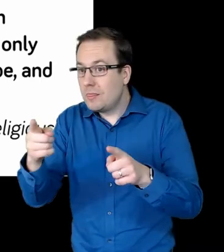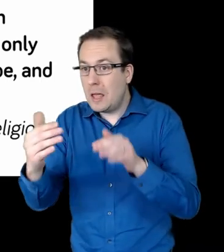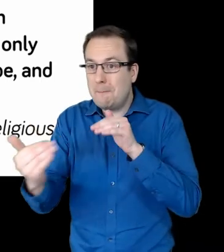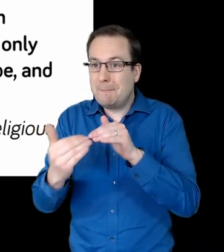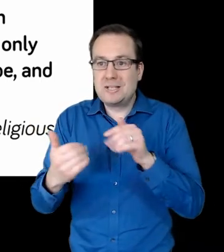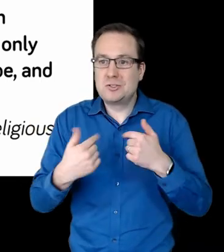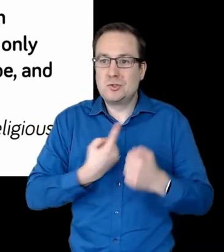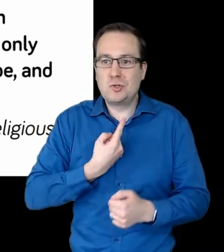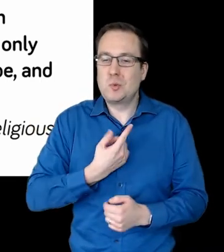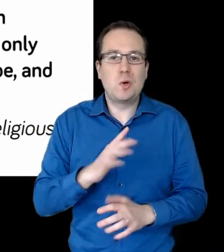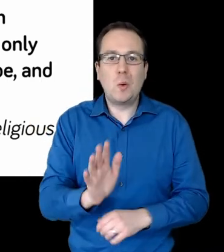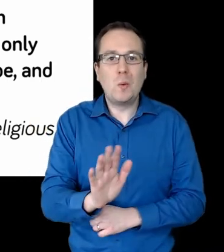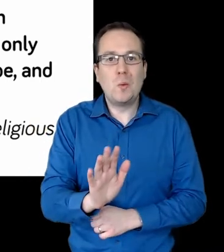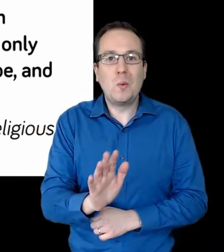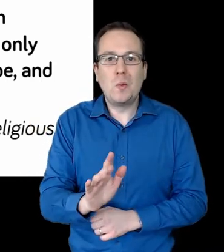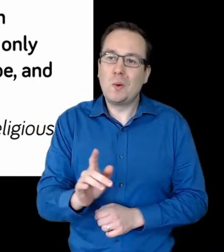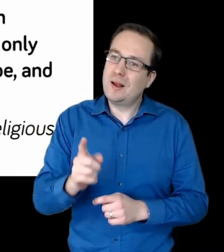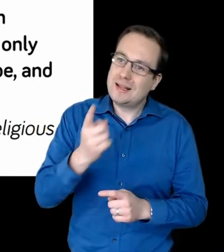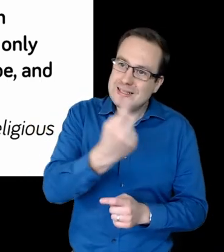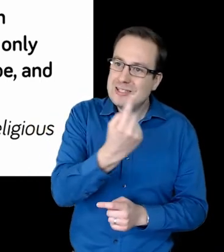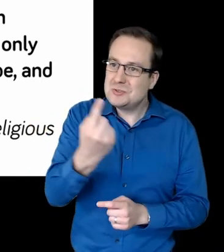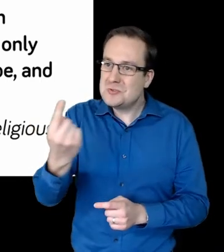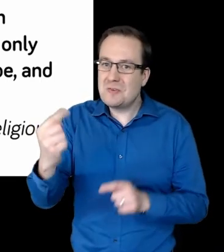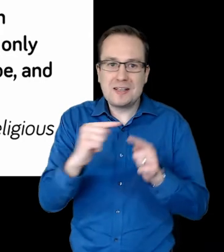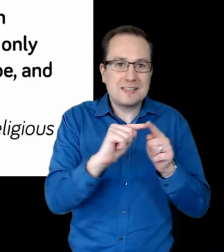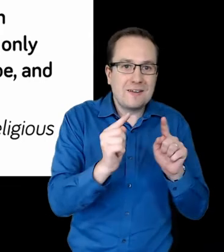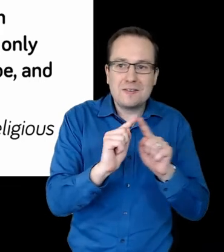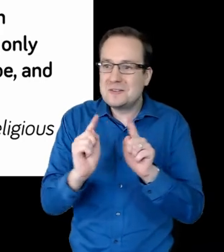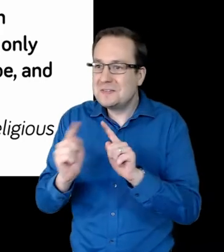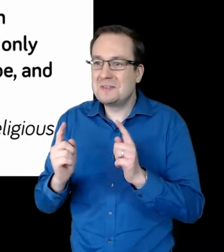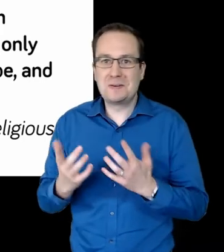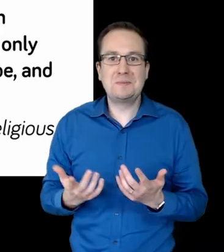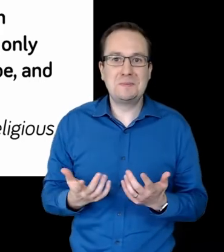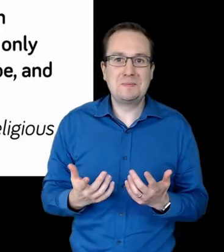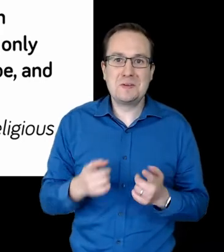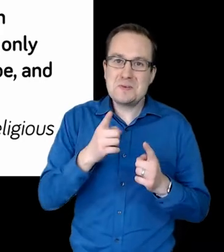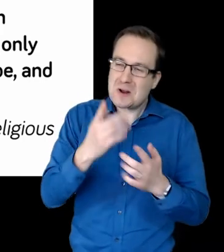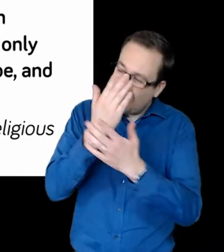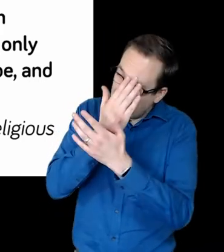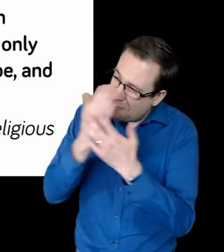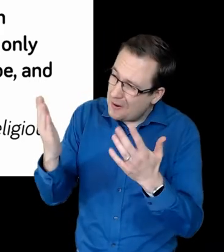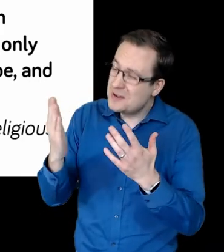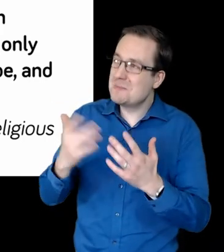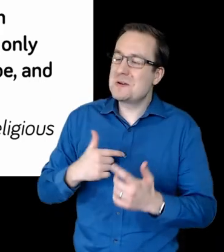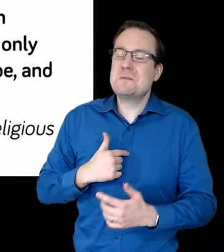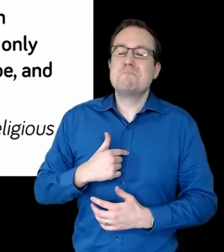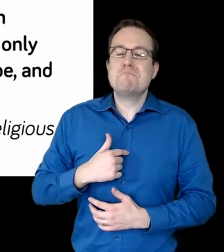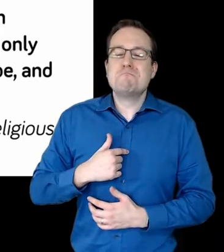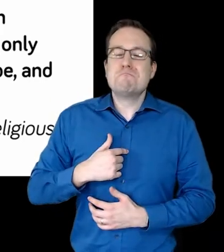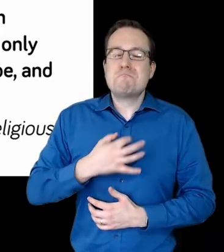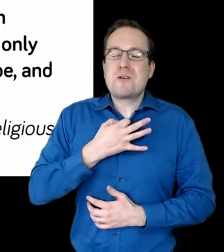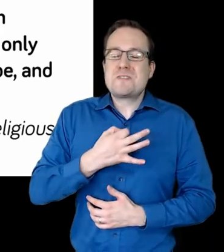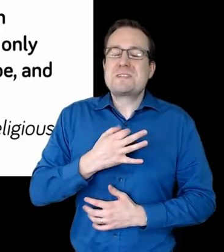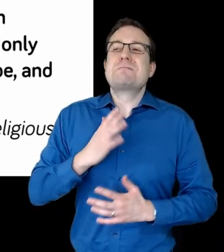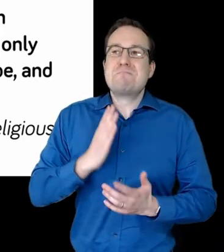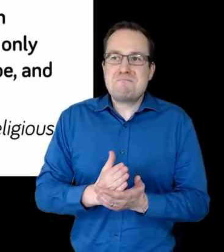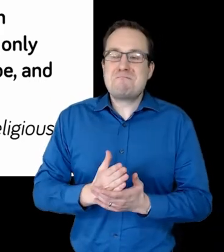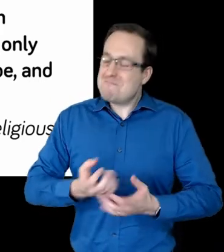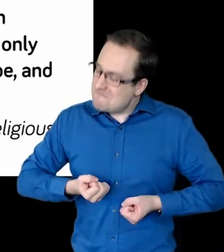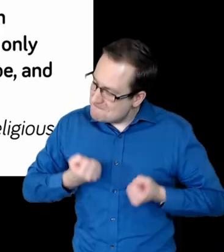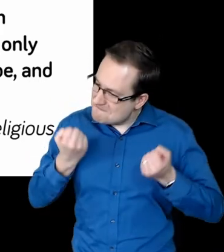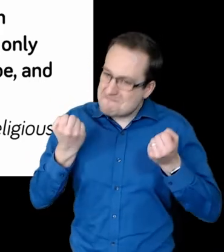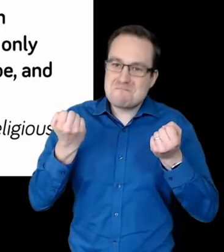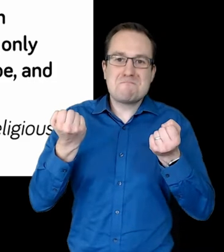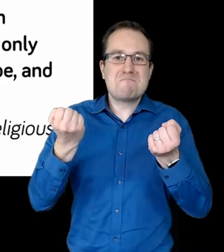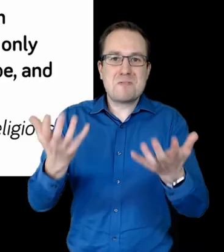what you have to offer. And the only way you can worship God is by daring to be all that you can be and not be